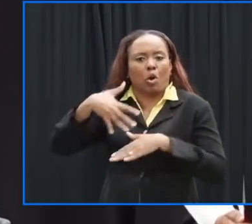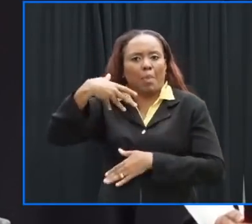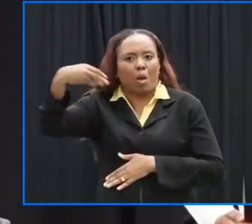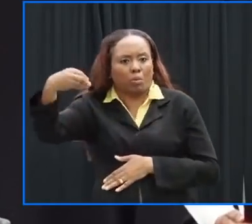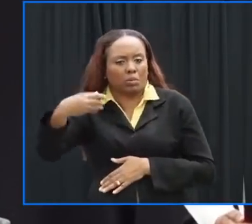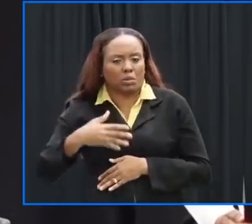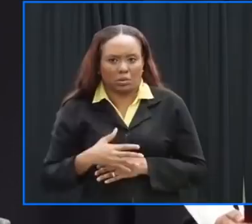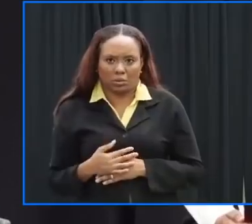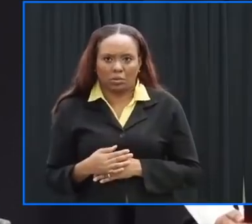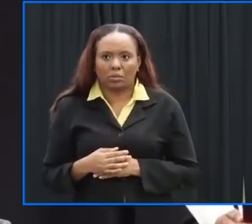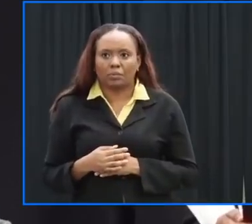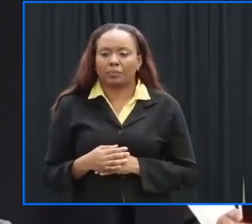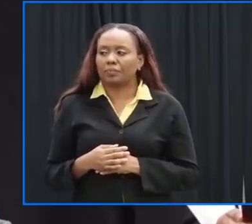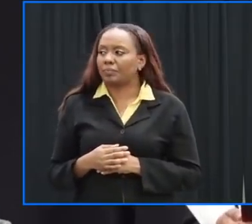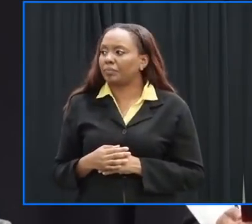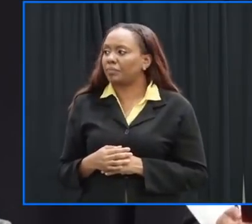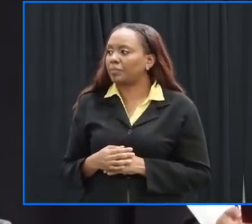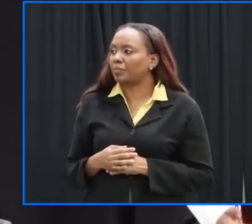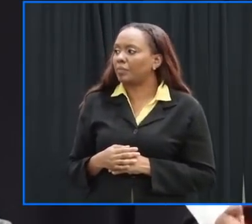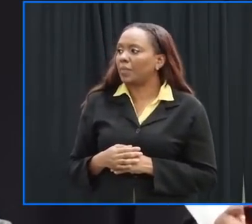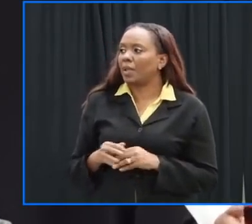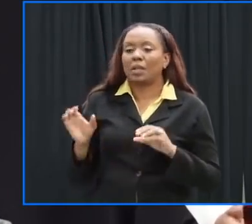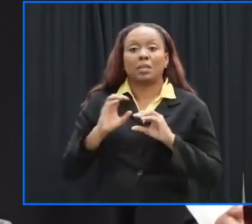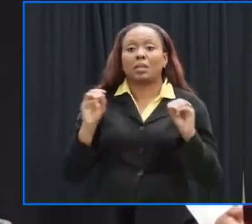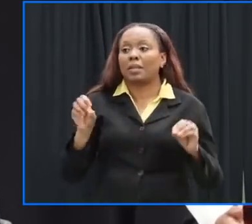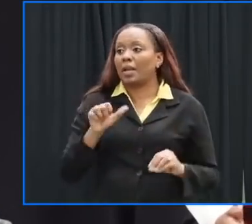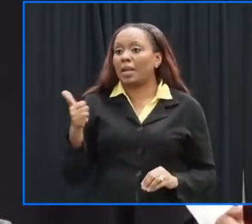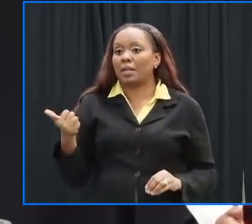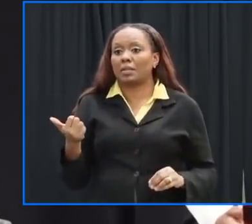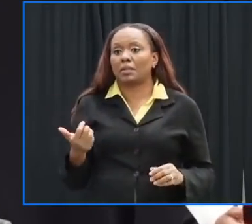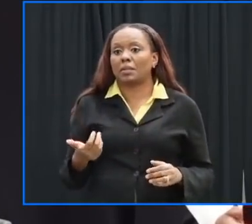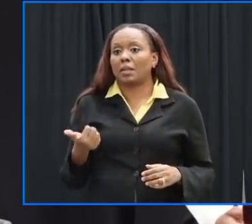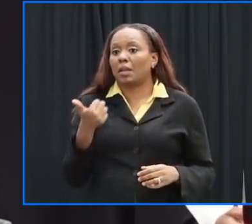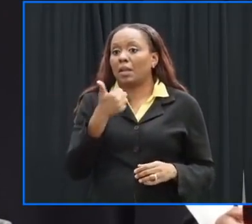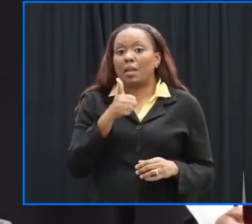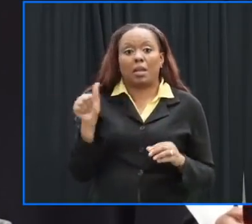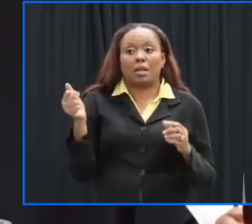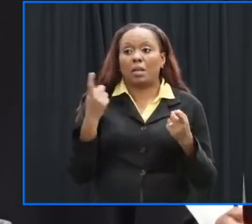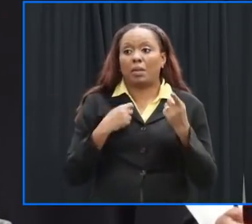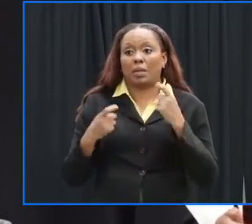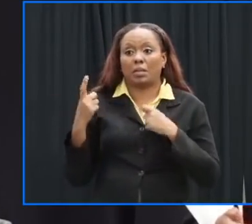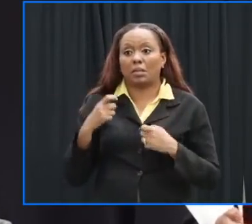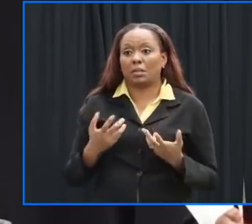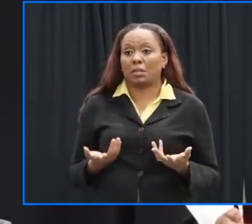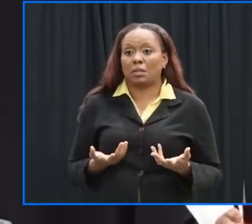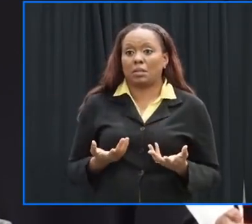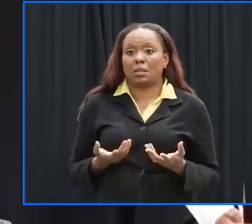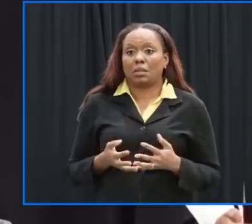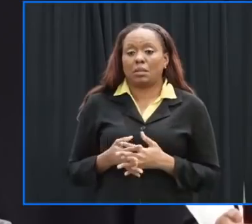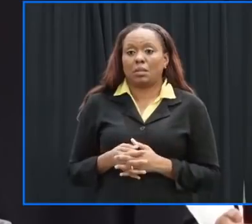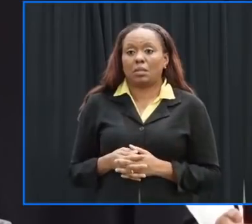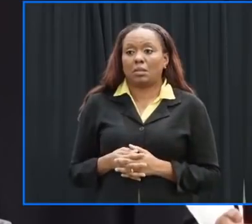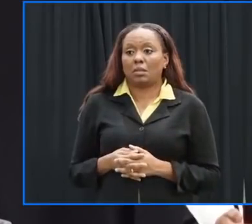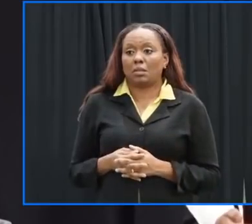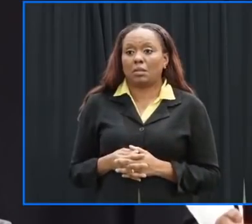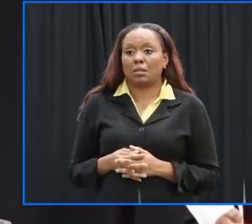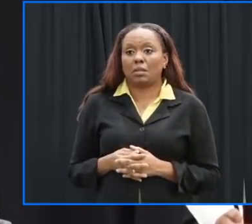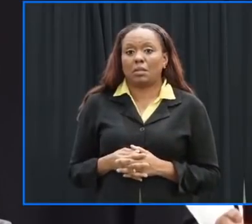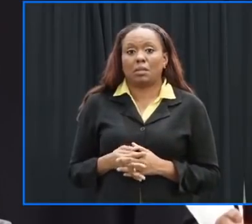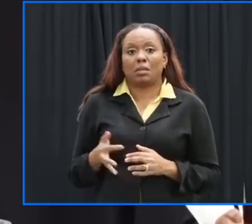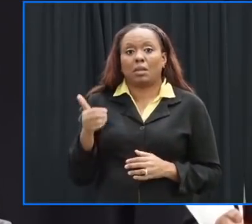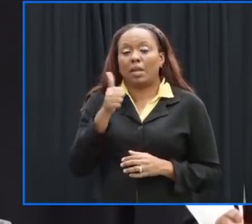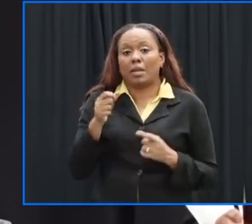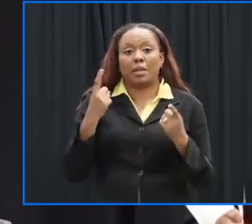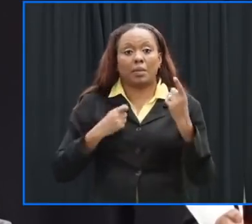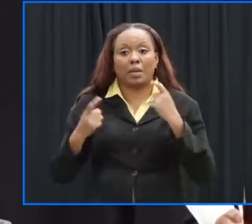or stay in your shelter i don't think that there's anything else and therefore i open up the floor to questions at this stage if we've left out anything